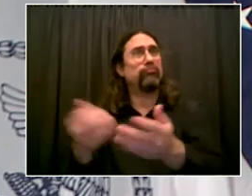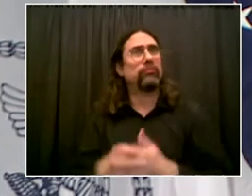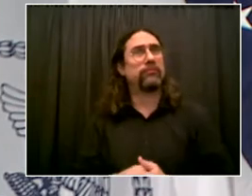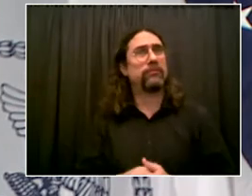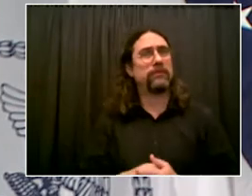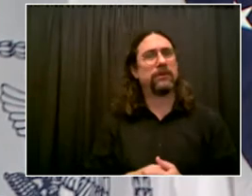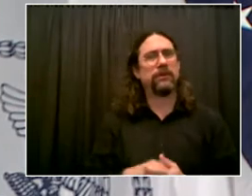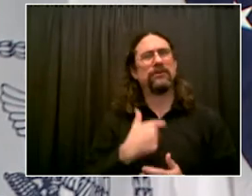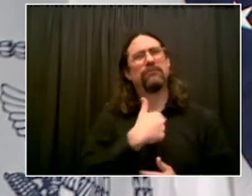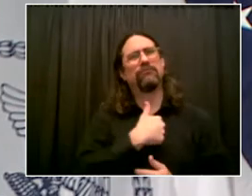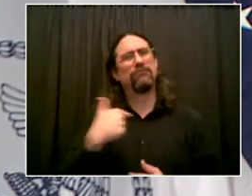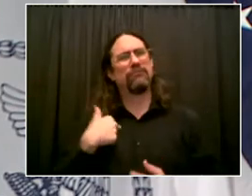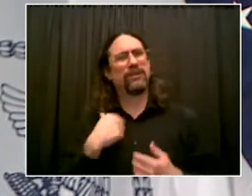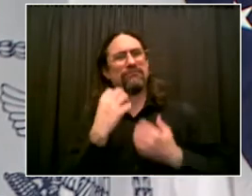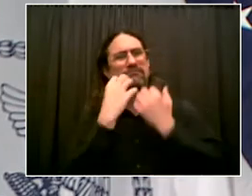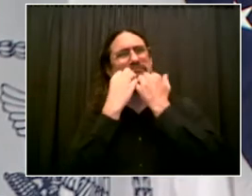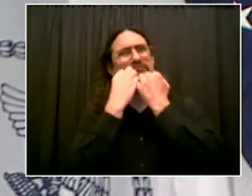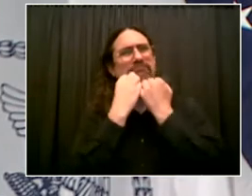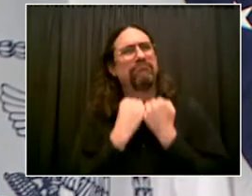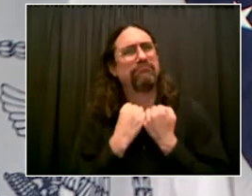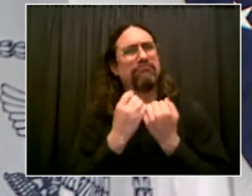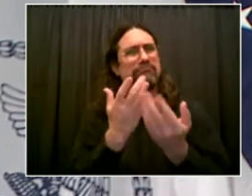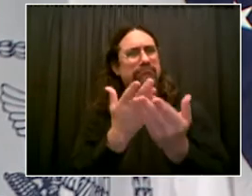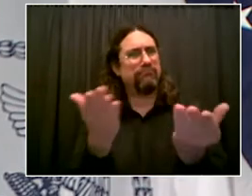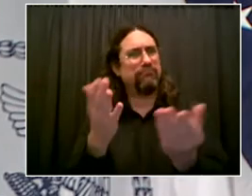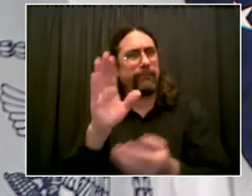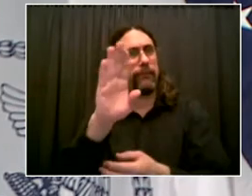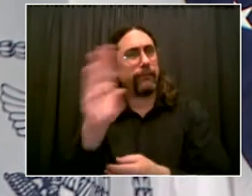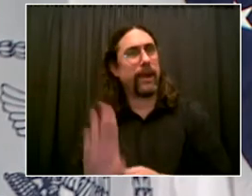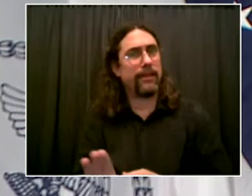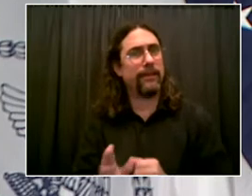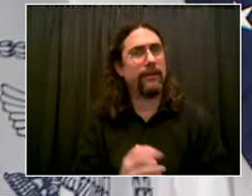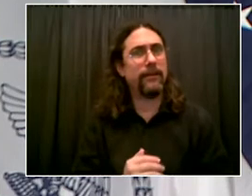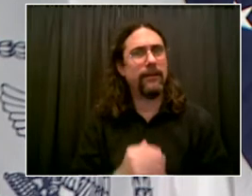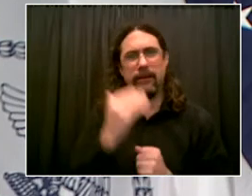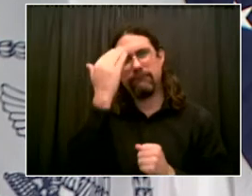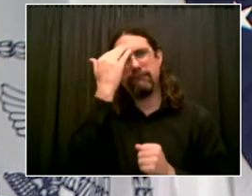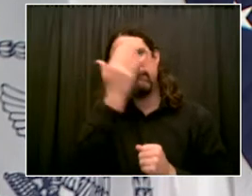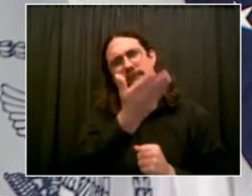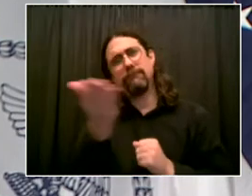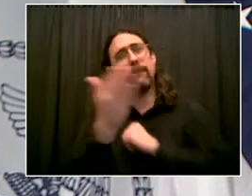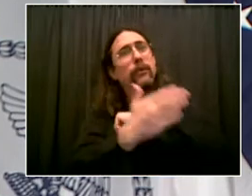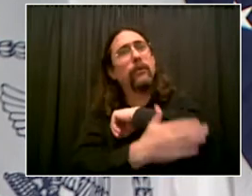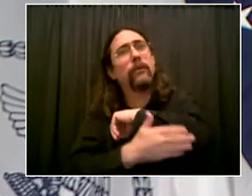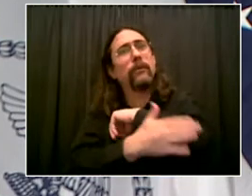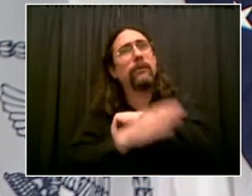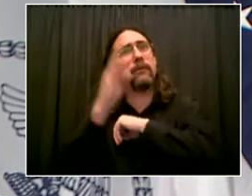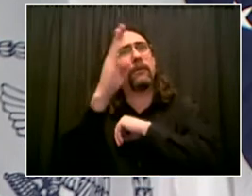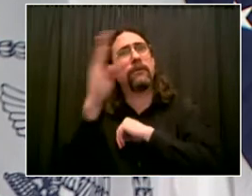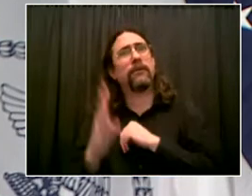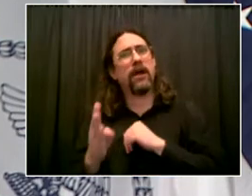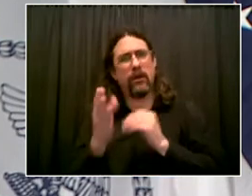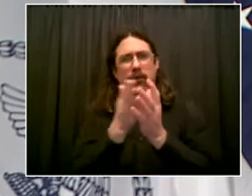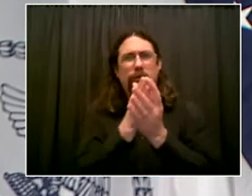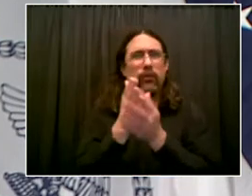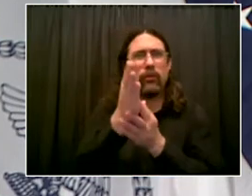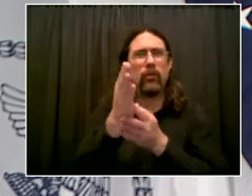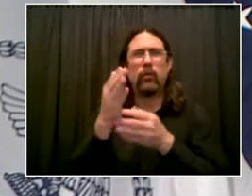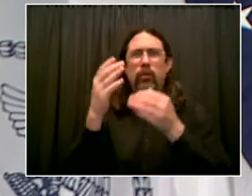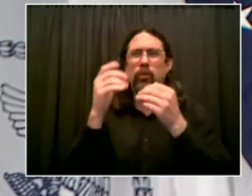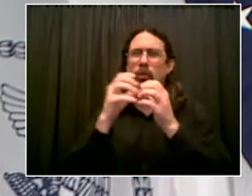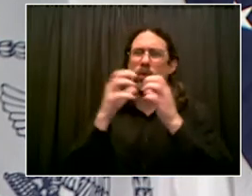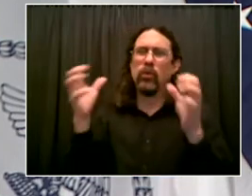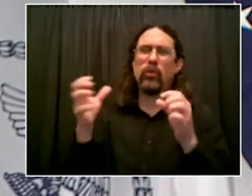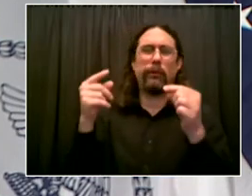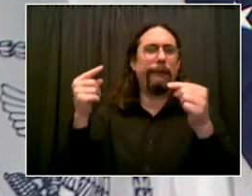show a welcome and show, uh, the fact that we care about everyone who's here, even, even someone who's temporarily with us, we want to